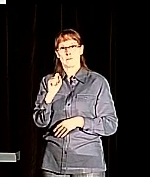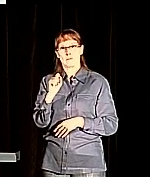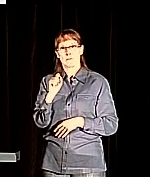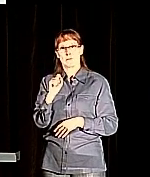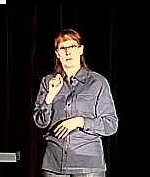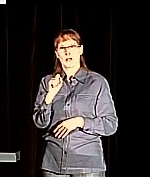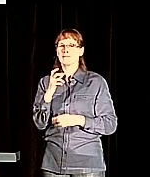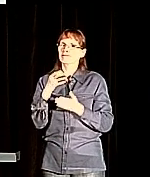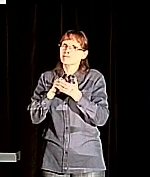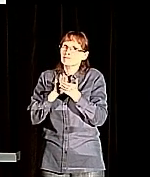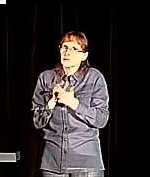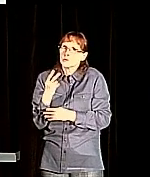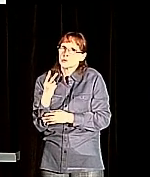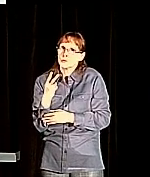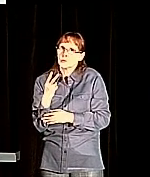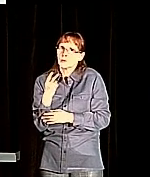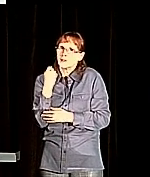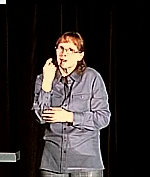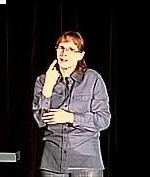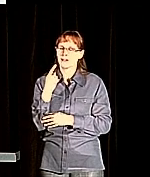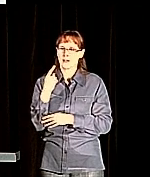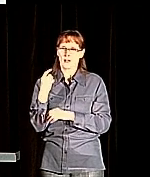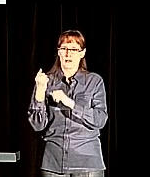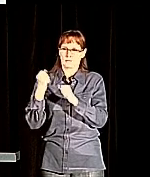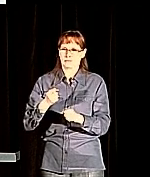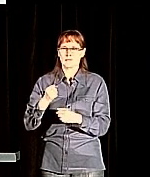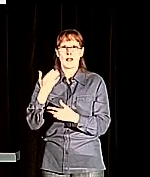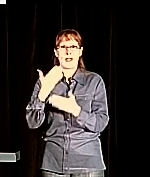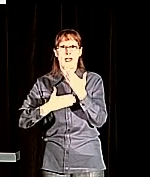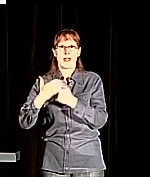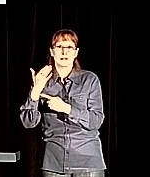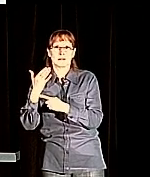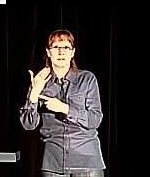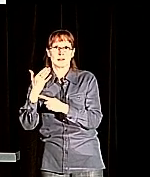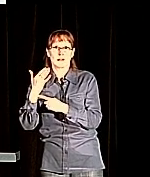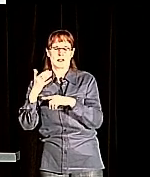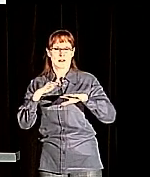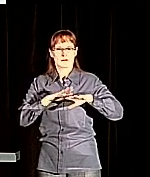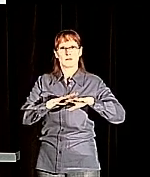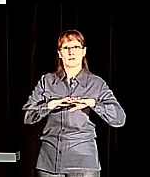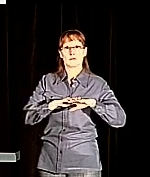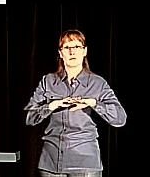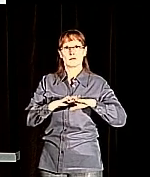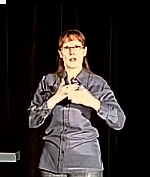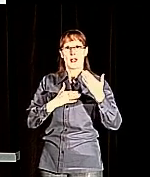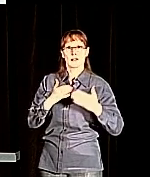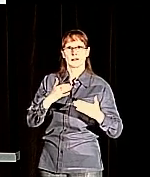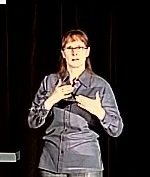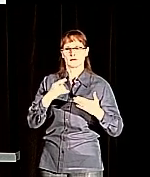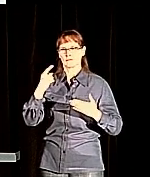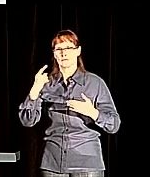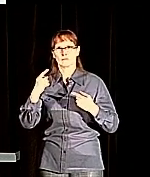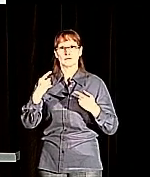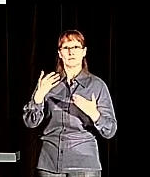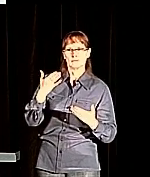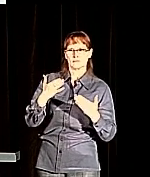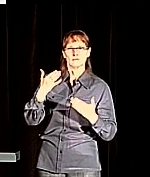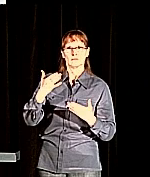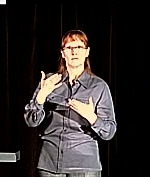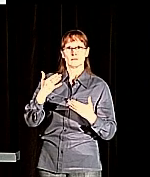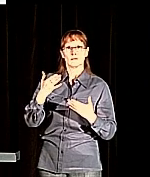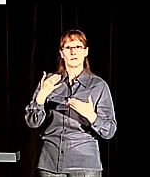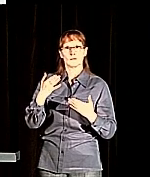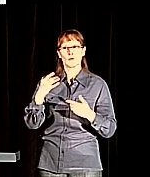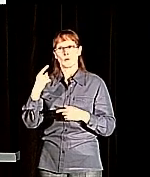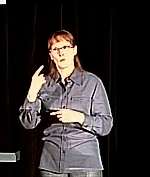the base hand. Although we have the ability to code all the handshapes in the sign stream, we decided that to make it